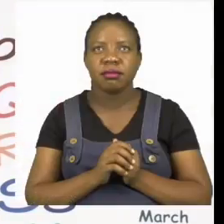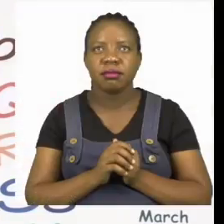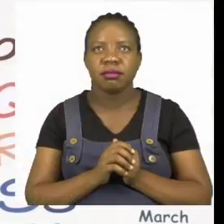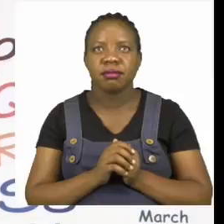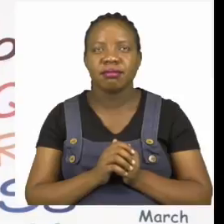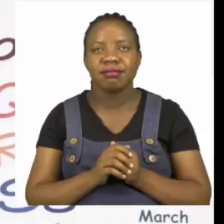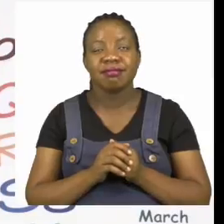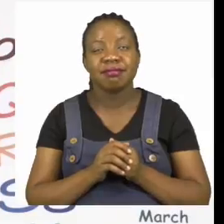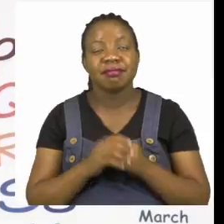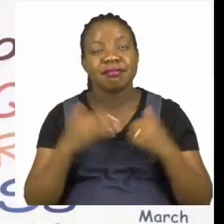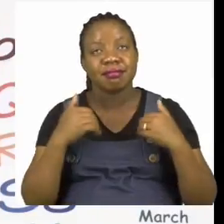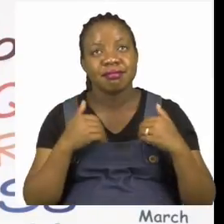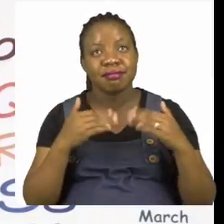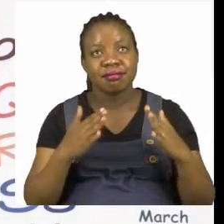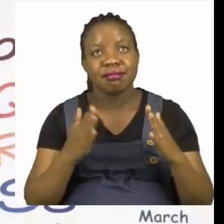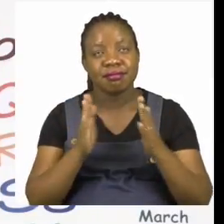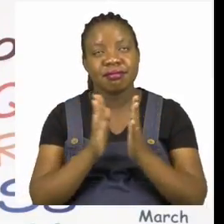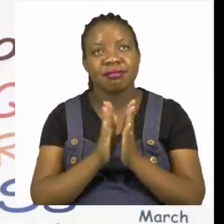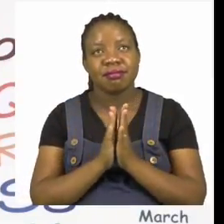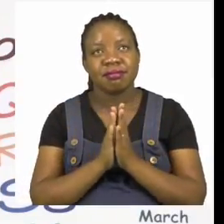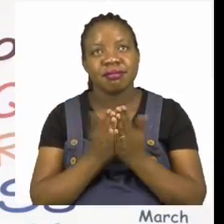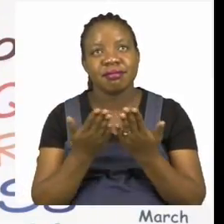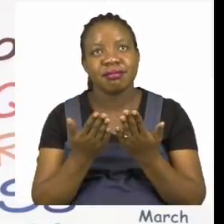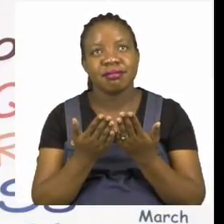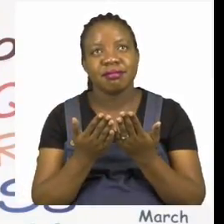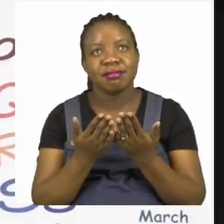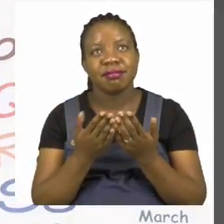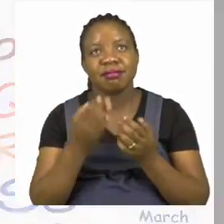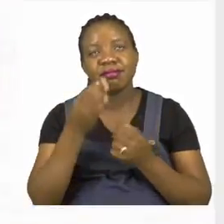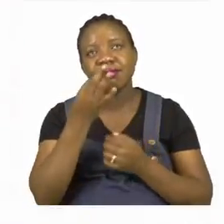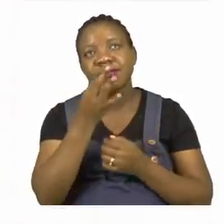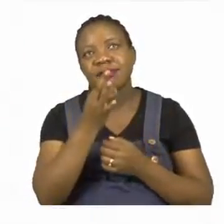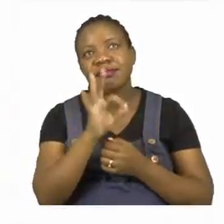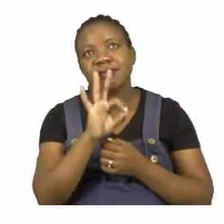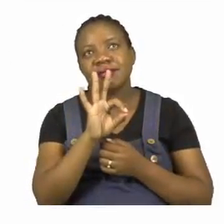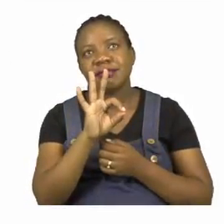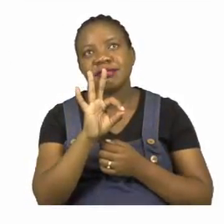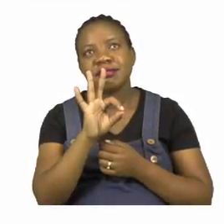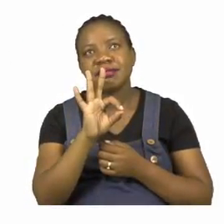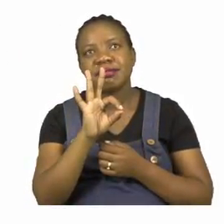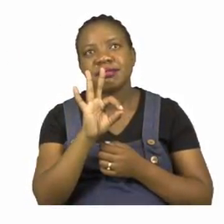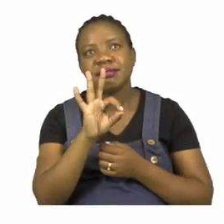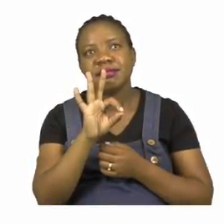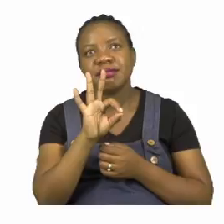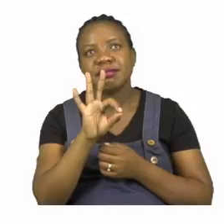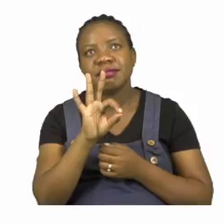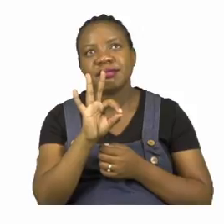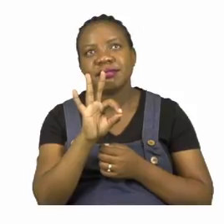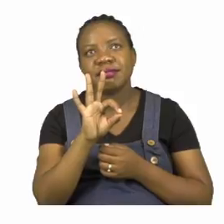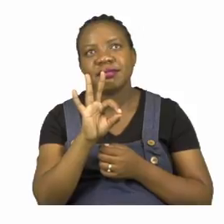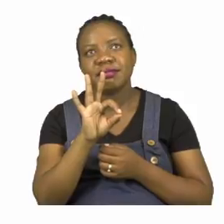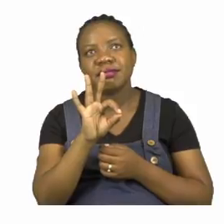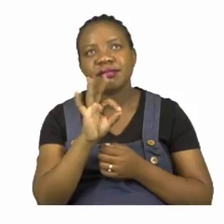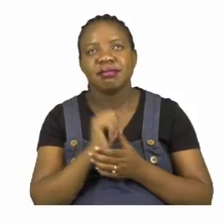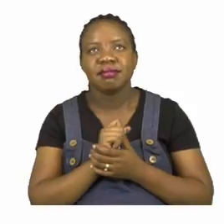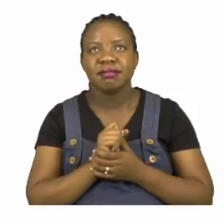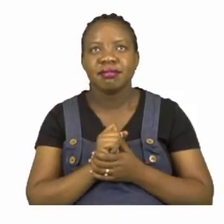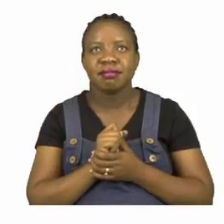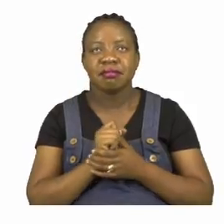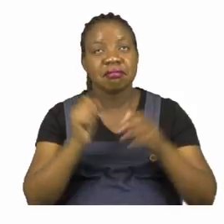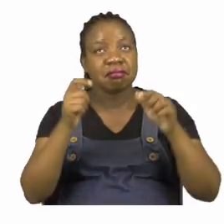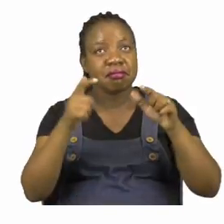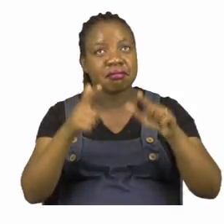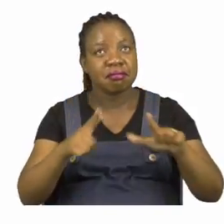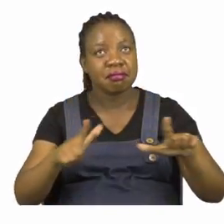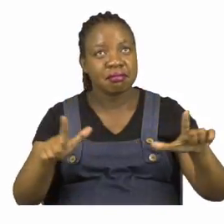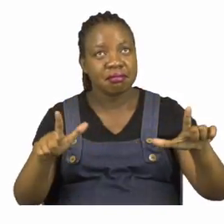Let's start our lesson today boys and girls by going to page 9. On page 9 we are going to be doing some language